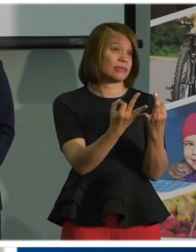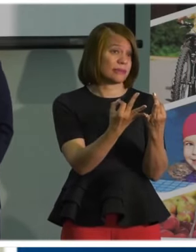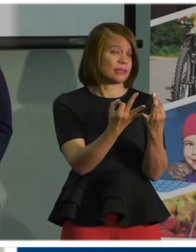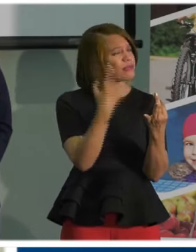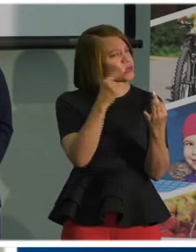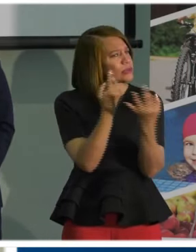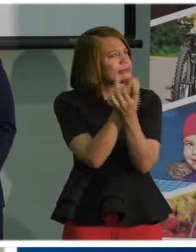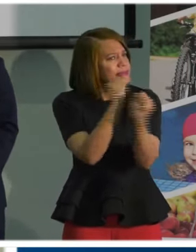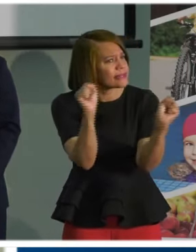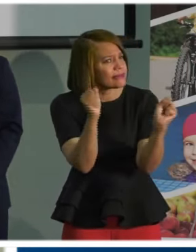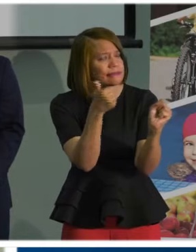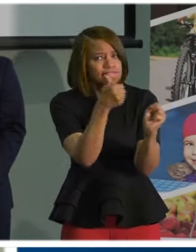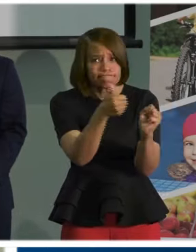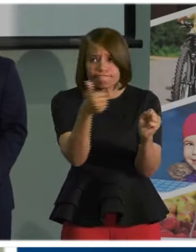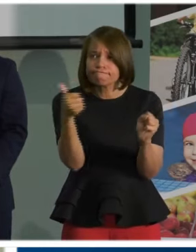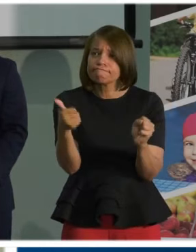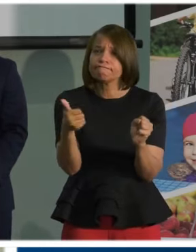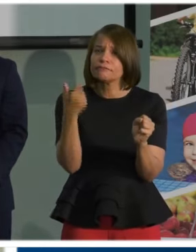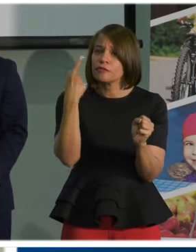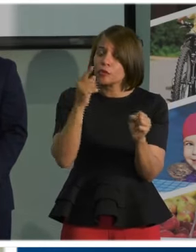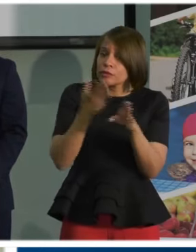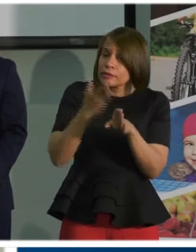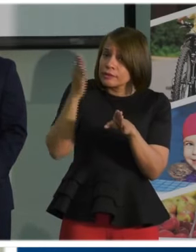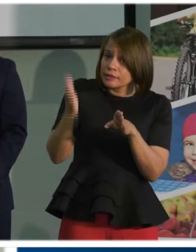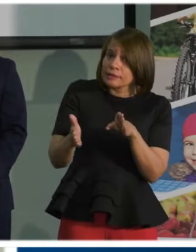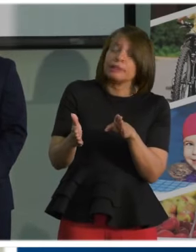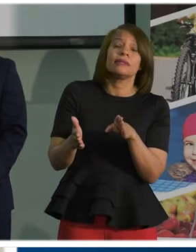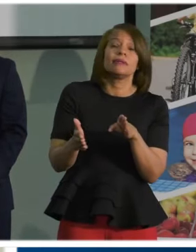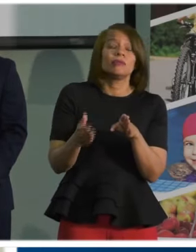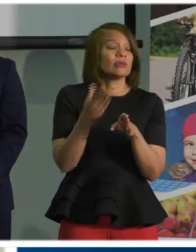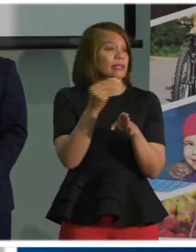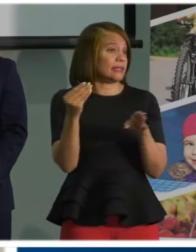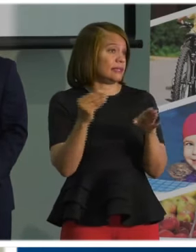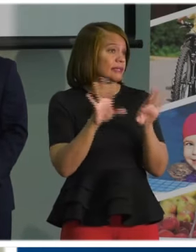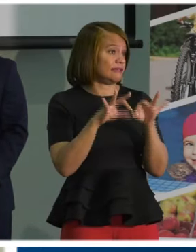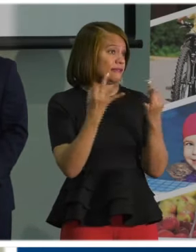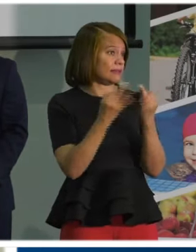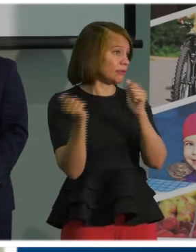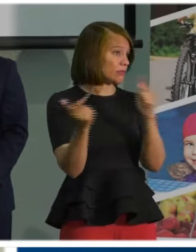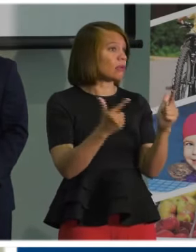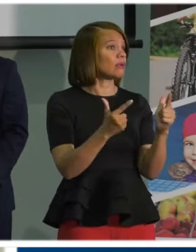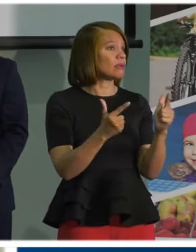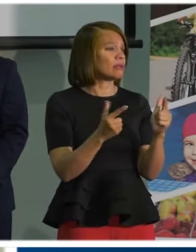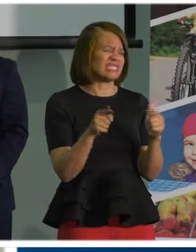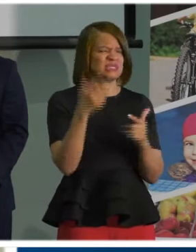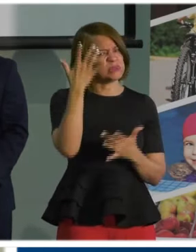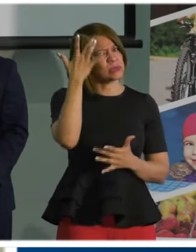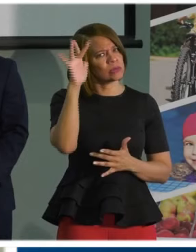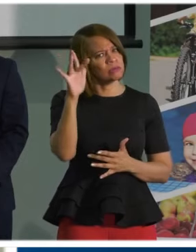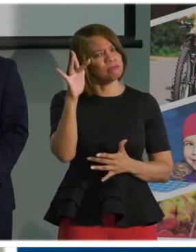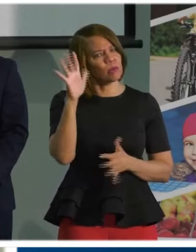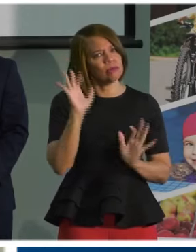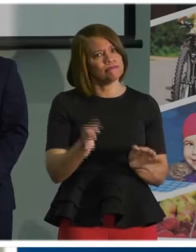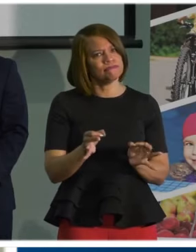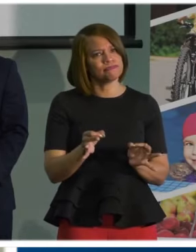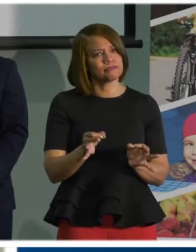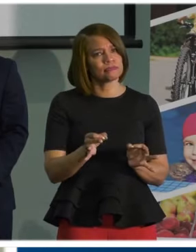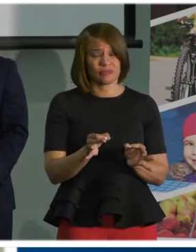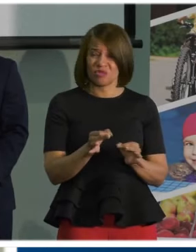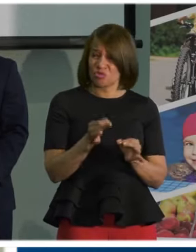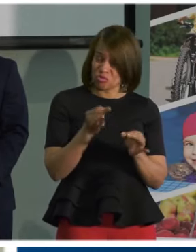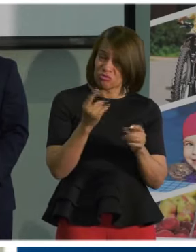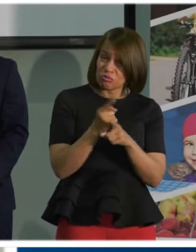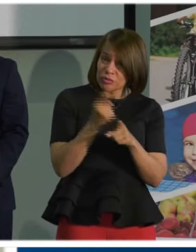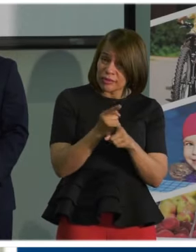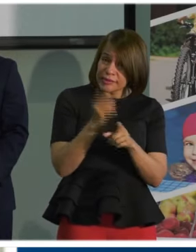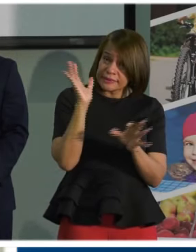safety of yourself, for your neighbors, and your family. This is a smart thing to do. It is the right thing to